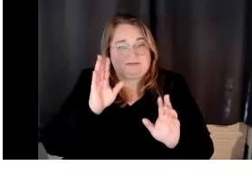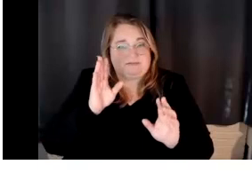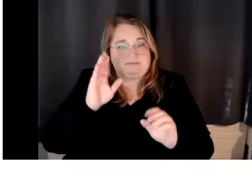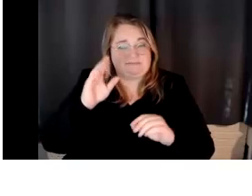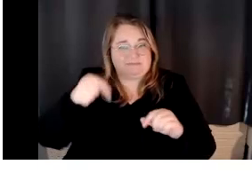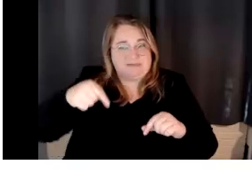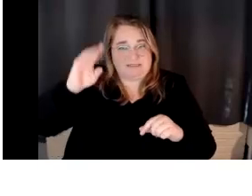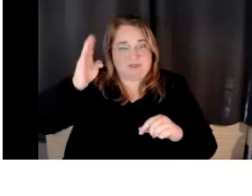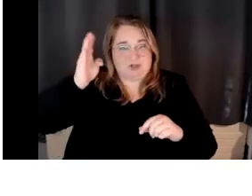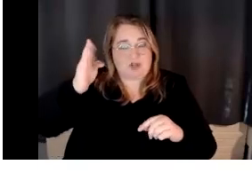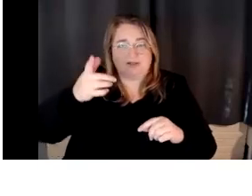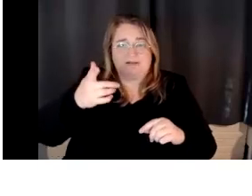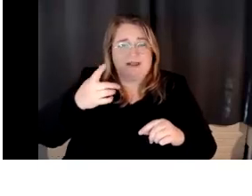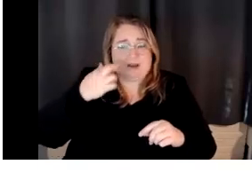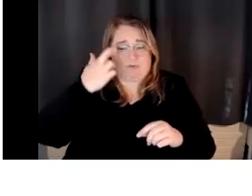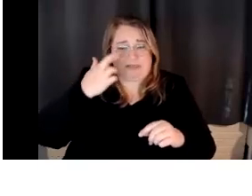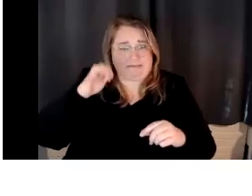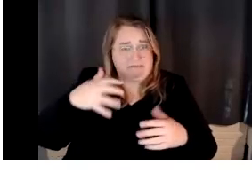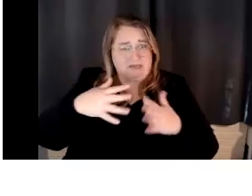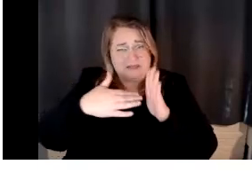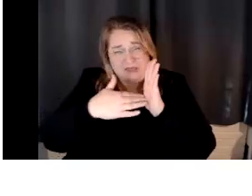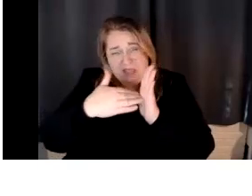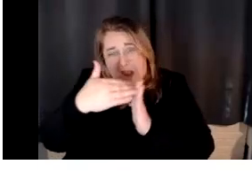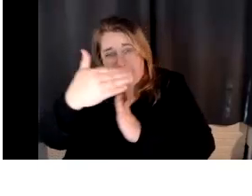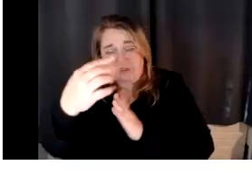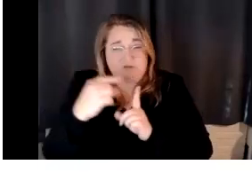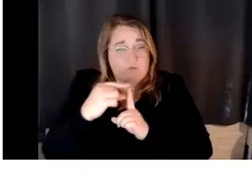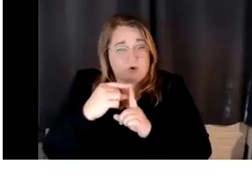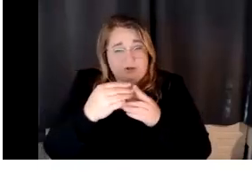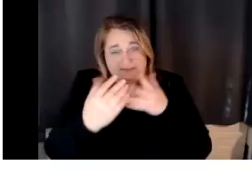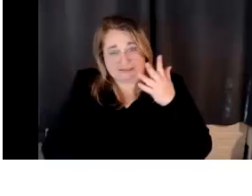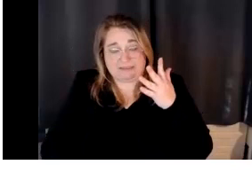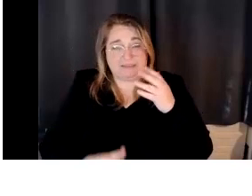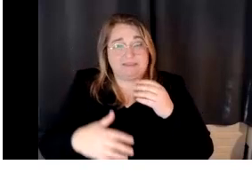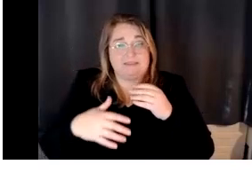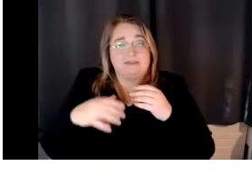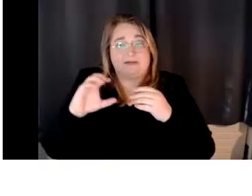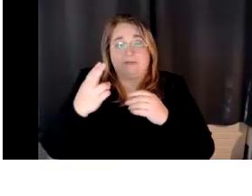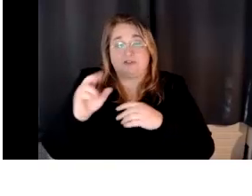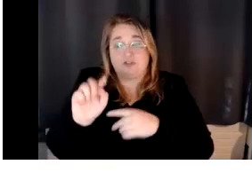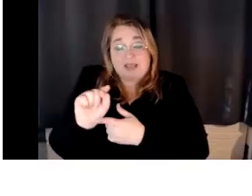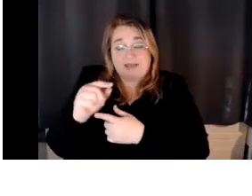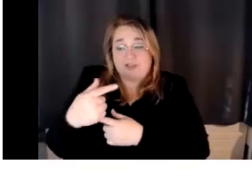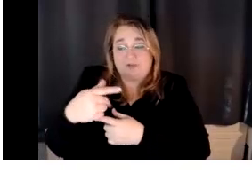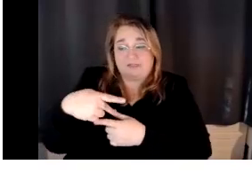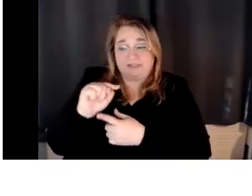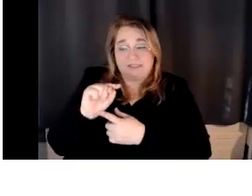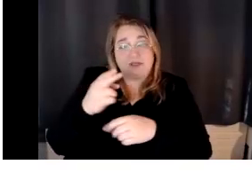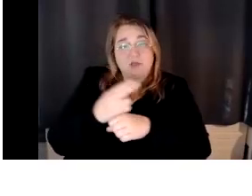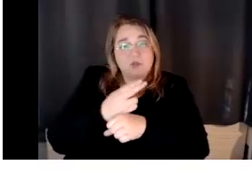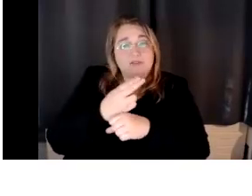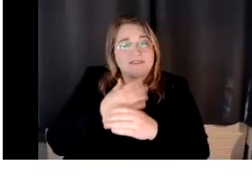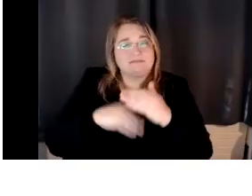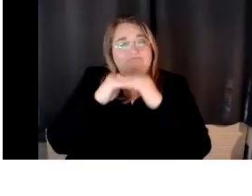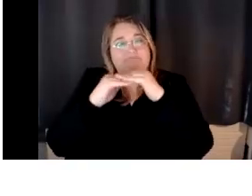in, in the dictionary, but anyway, Chachapiti just uses 10,000, 10,000 words. So, anyway,